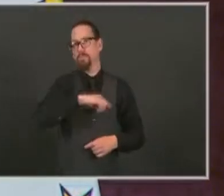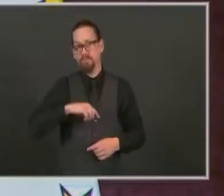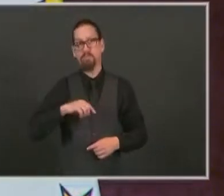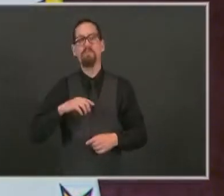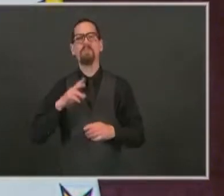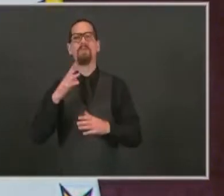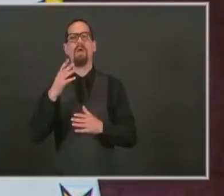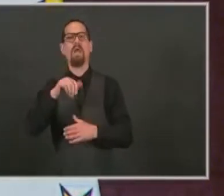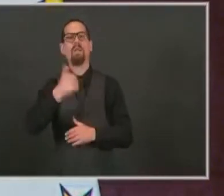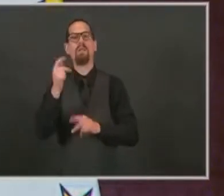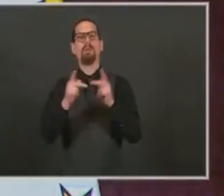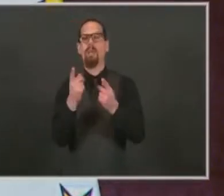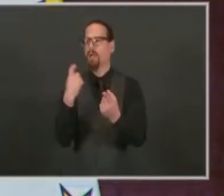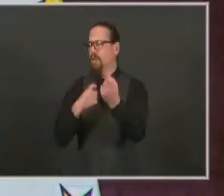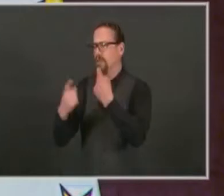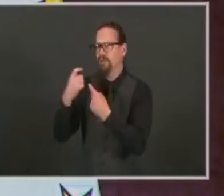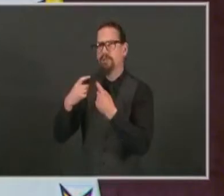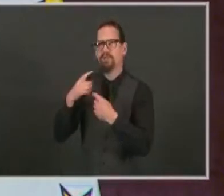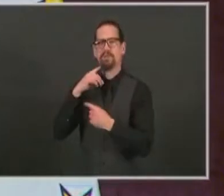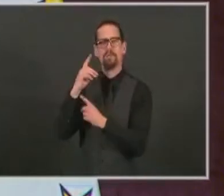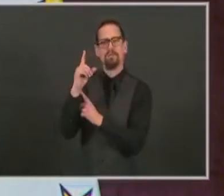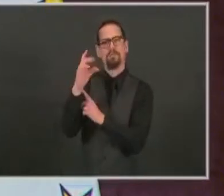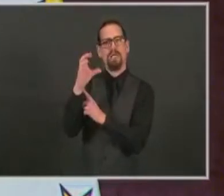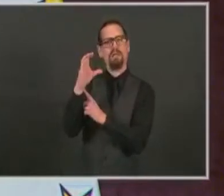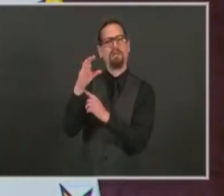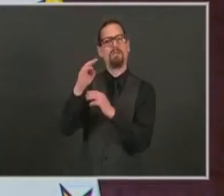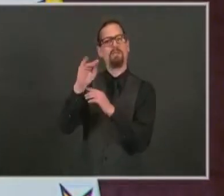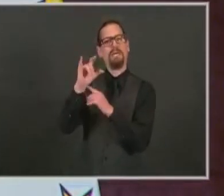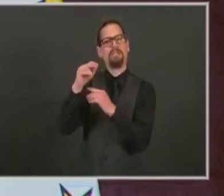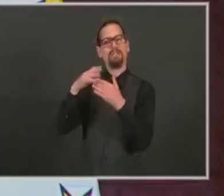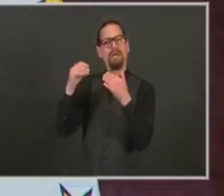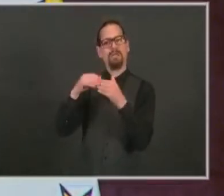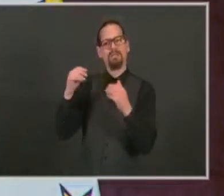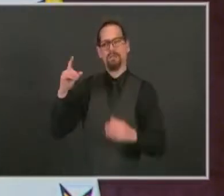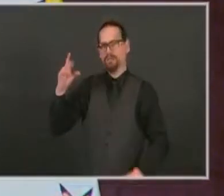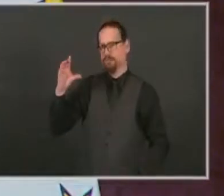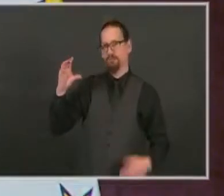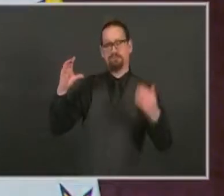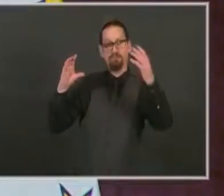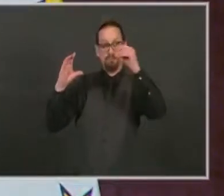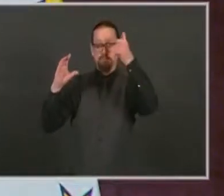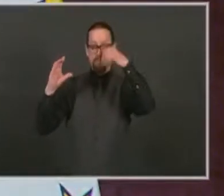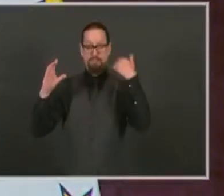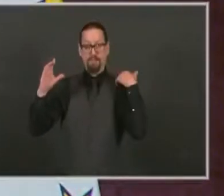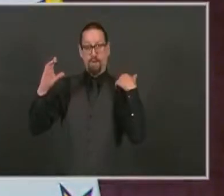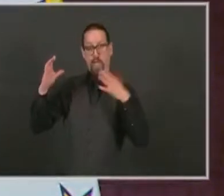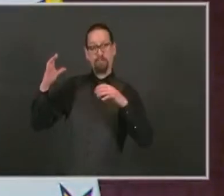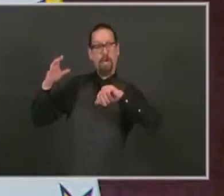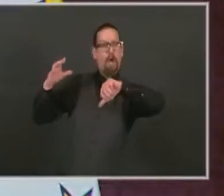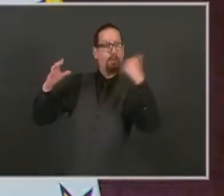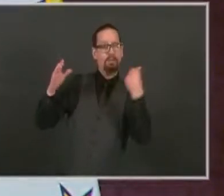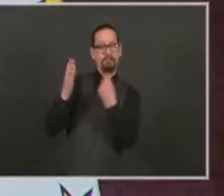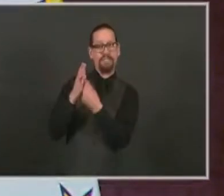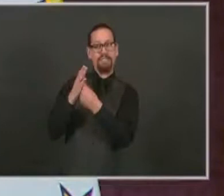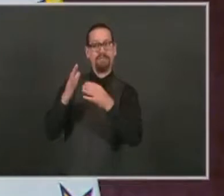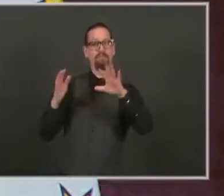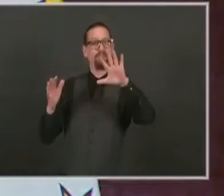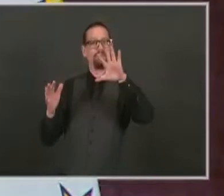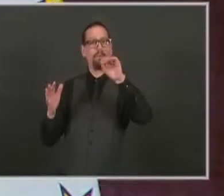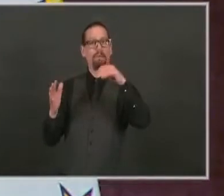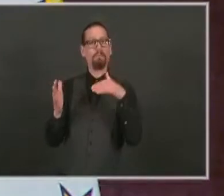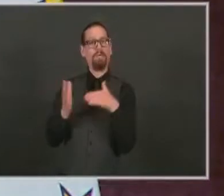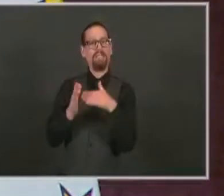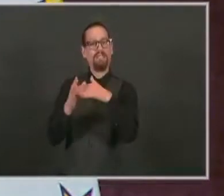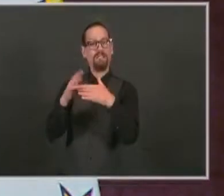today is additional and on top of the $50 million we've already put out through Restore